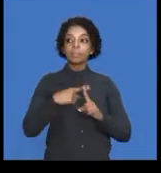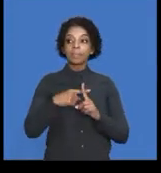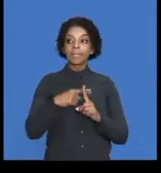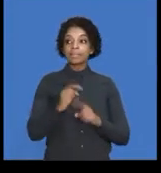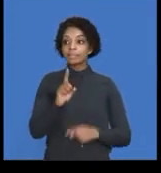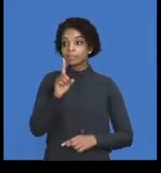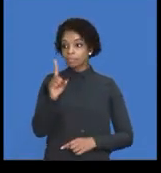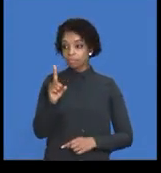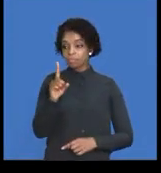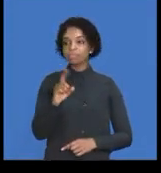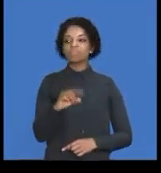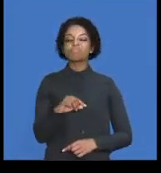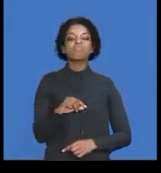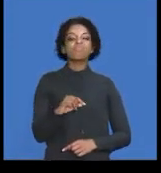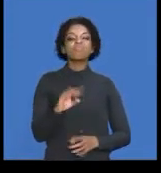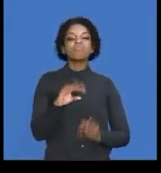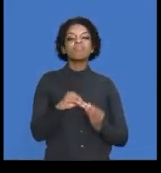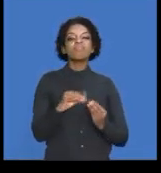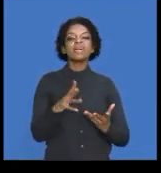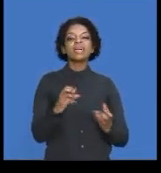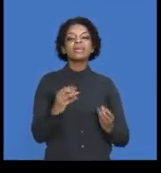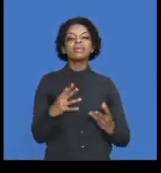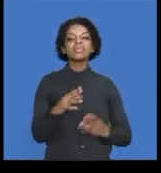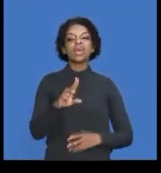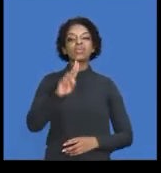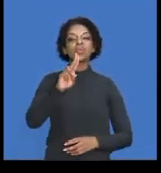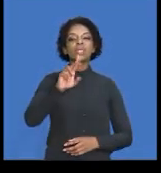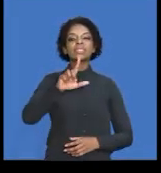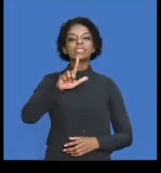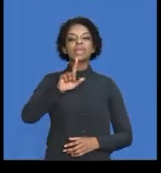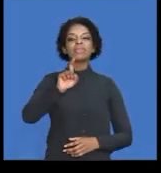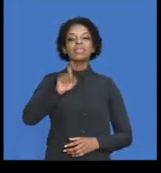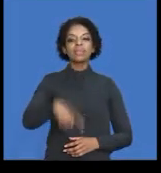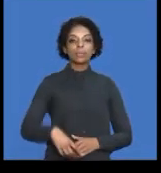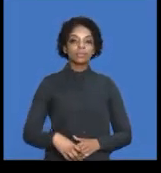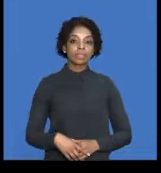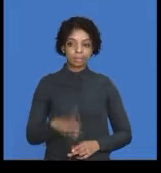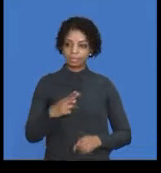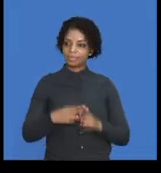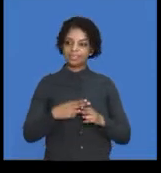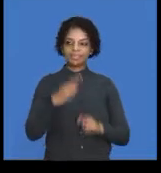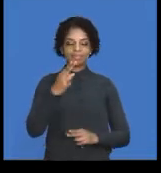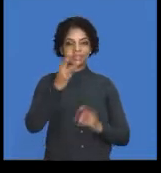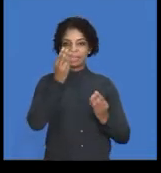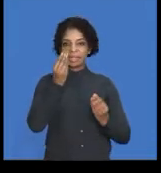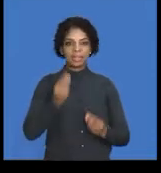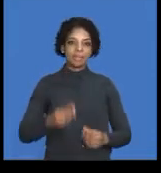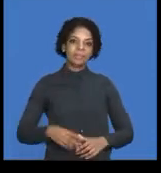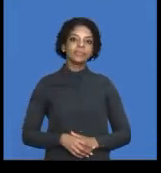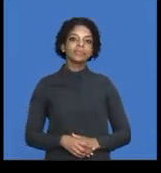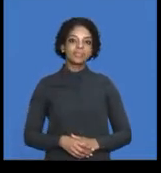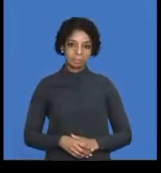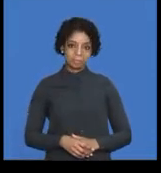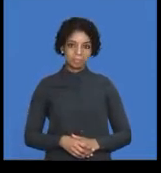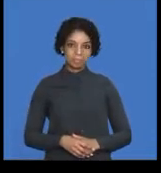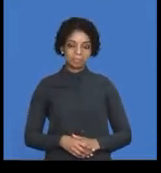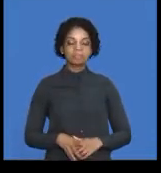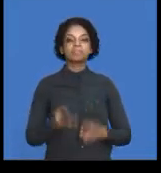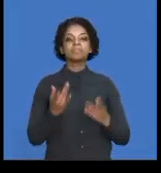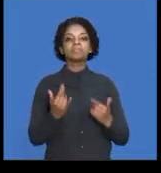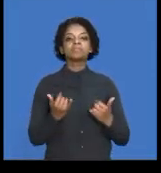plus 6070, will give you 27,000 as your final figure for your